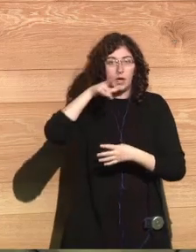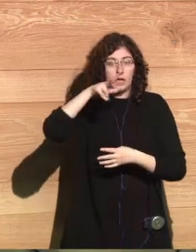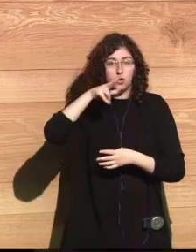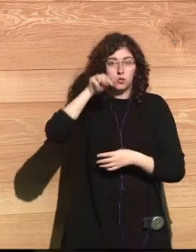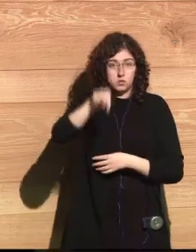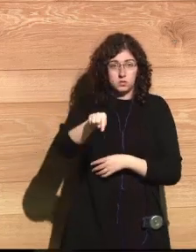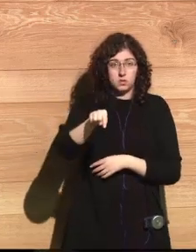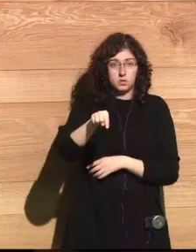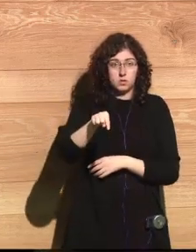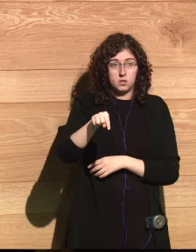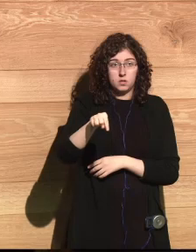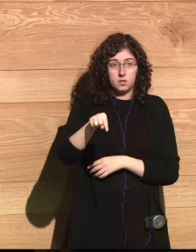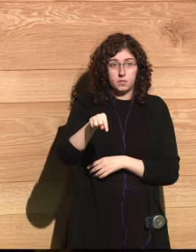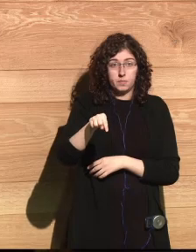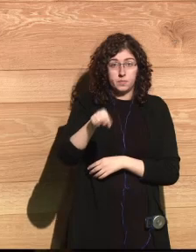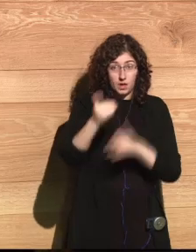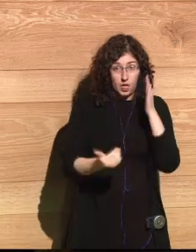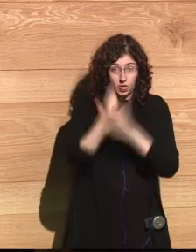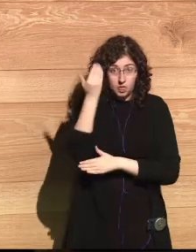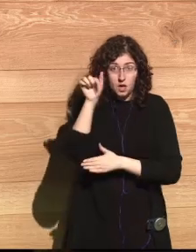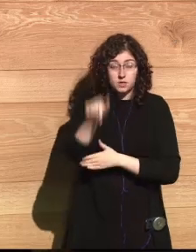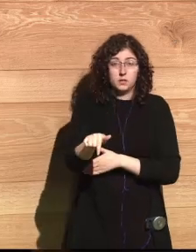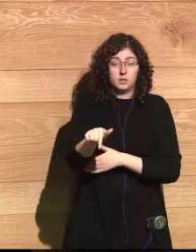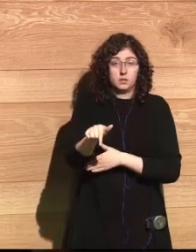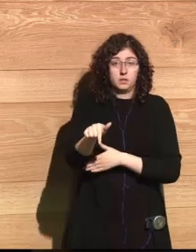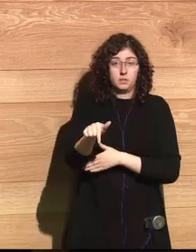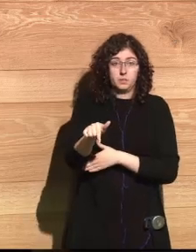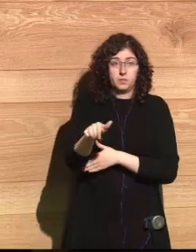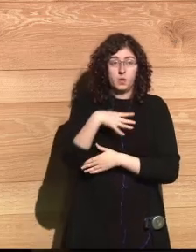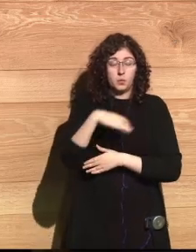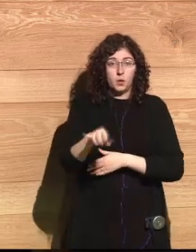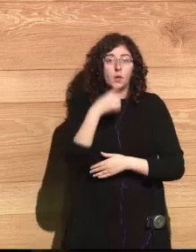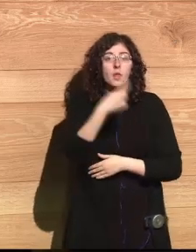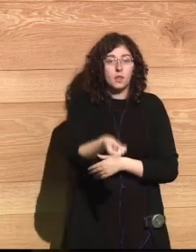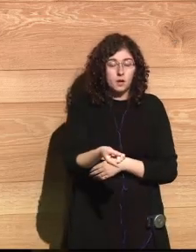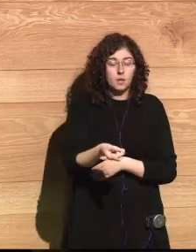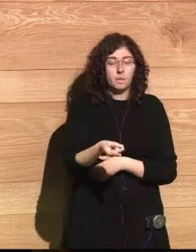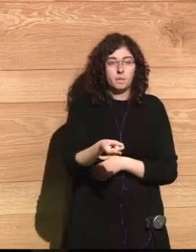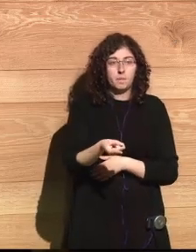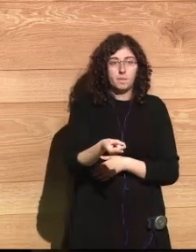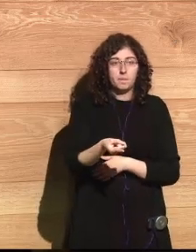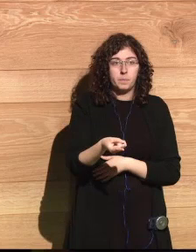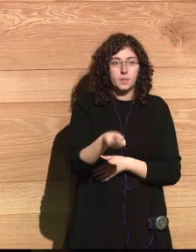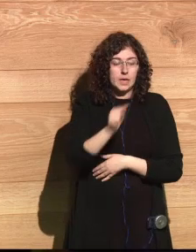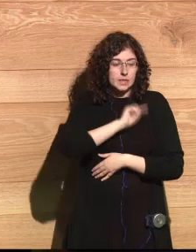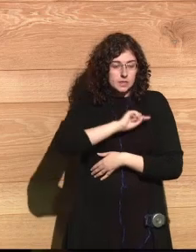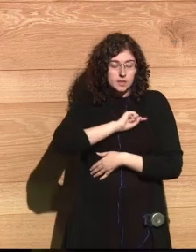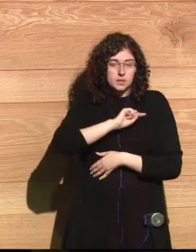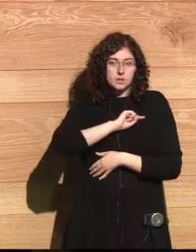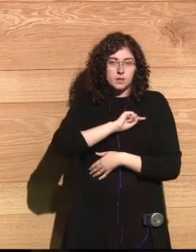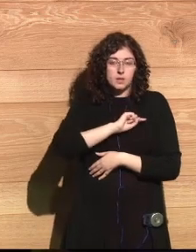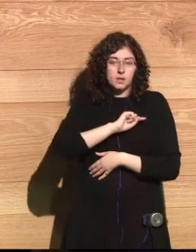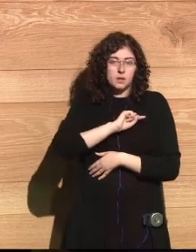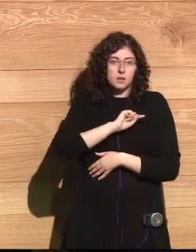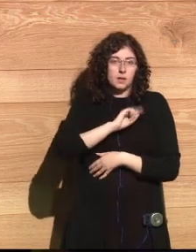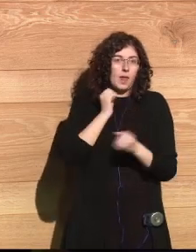From that day, I can tell you, I felt a lot of energy that is still